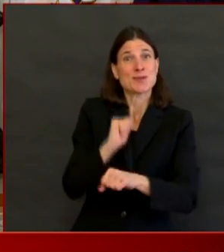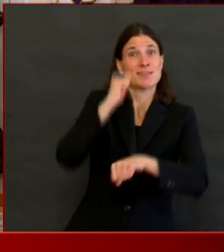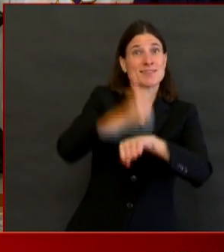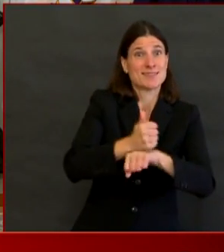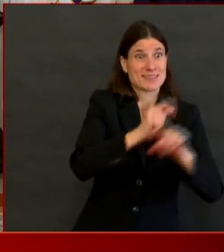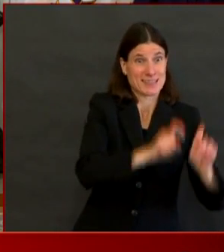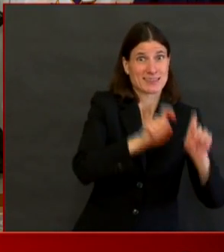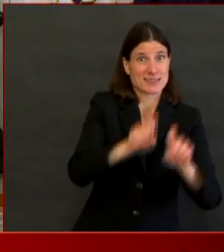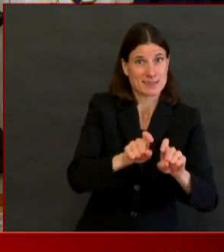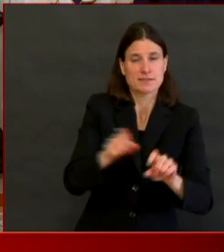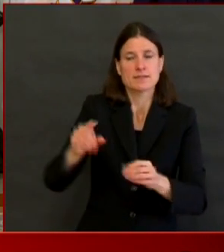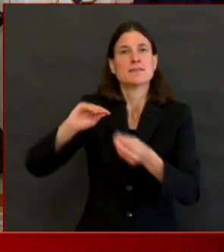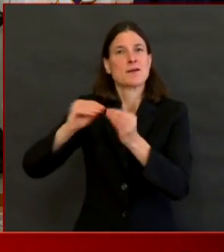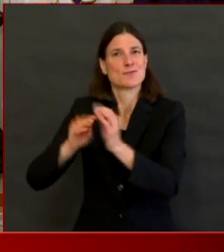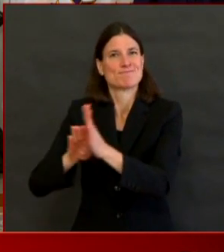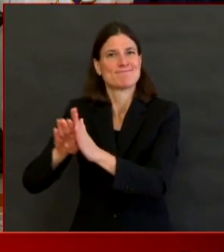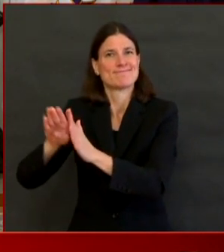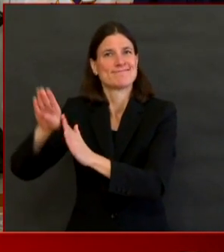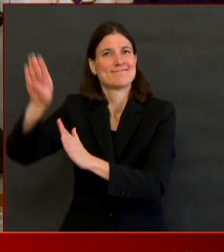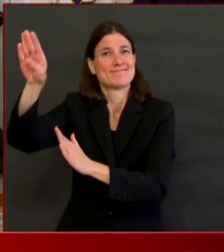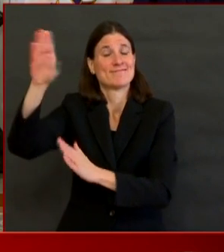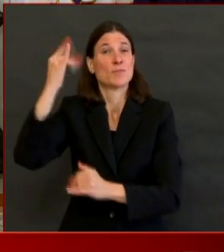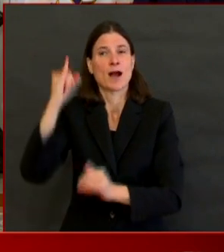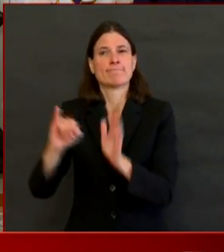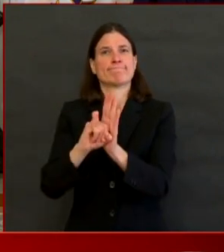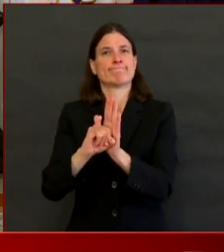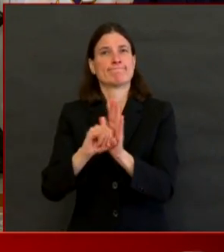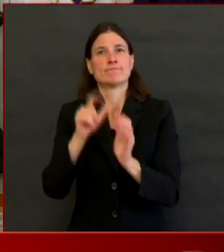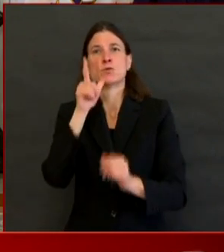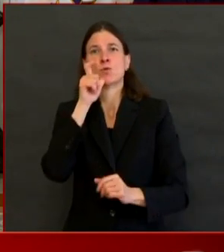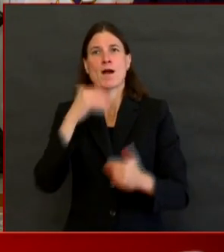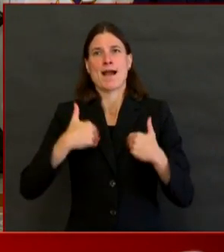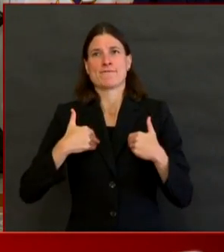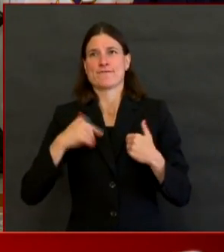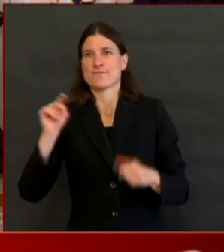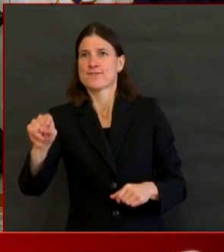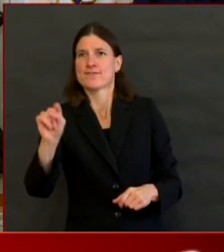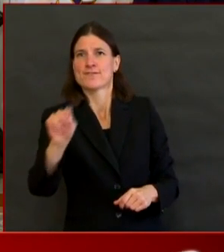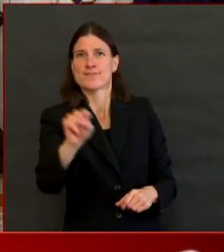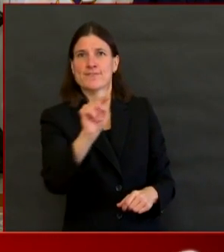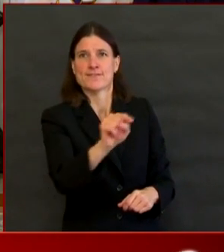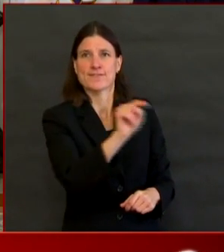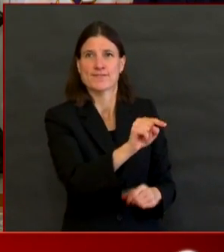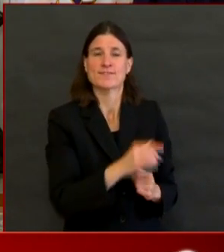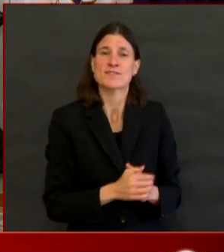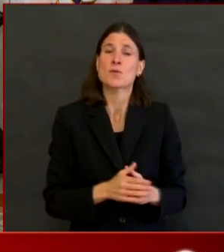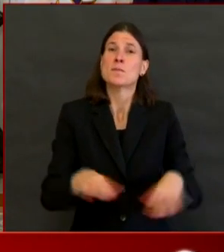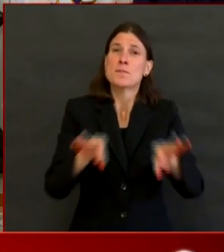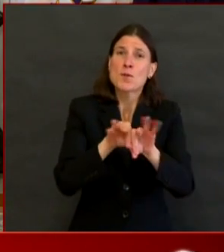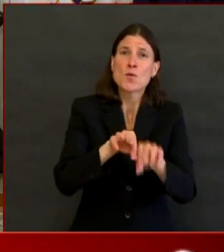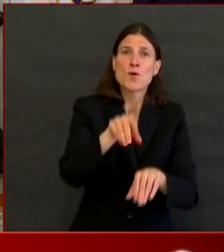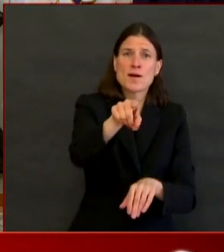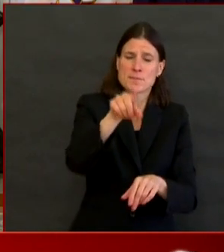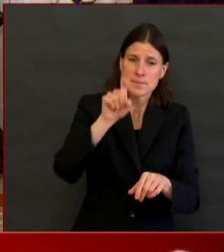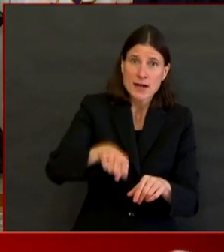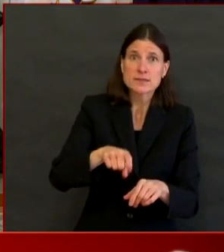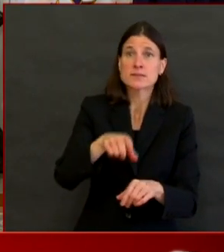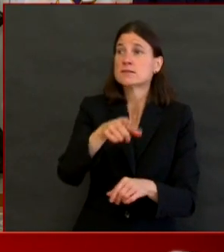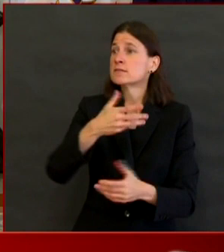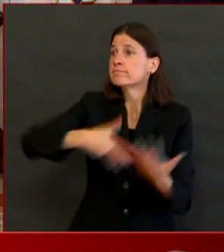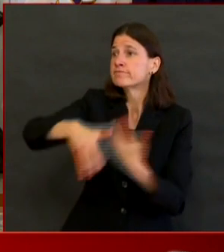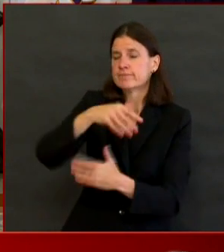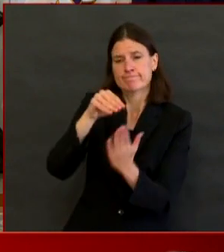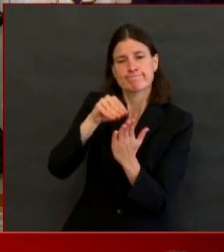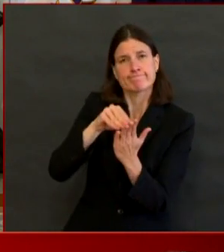continue to log your contacts so that we can start to activate, making sure that people are reached who need